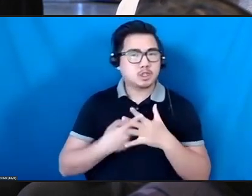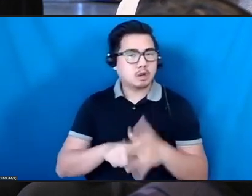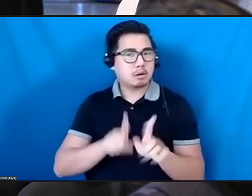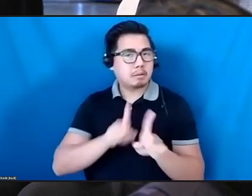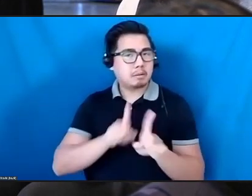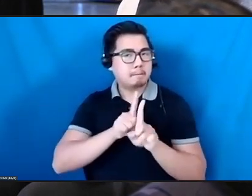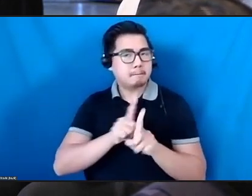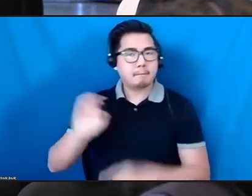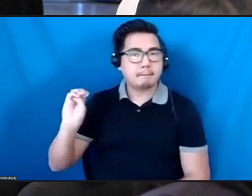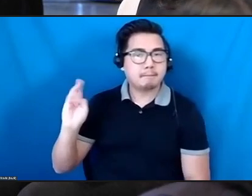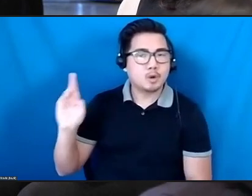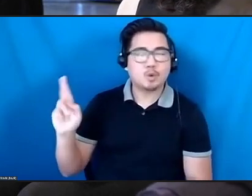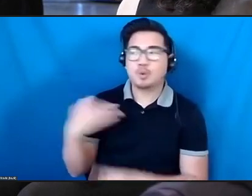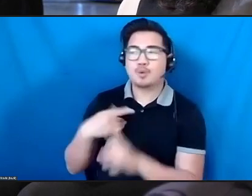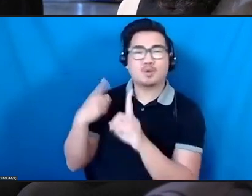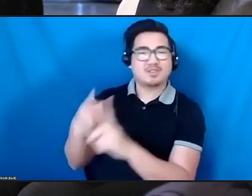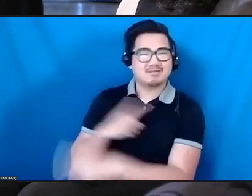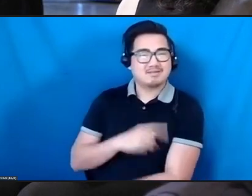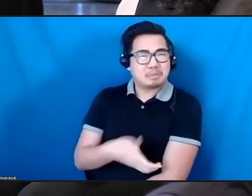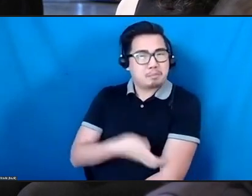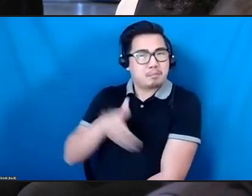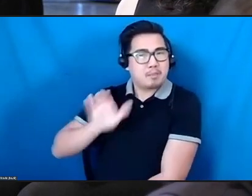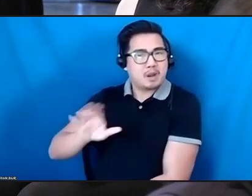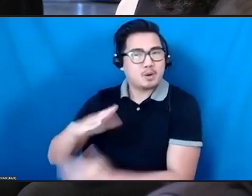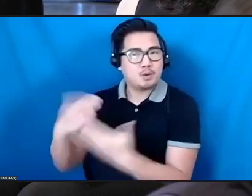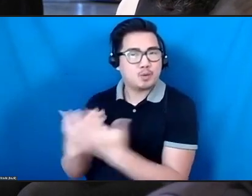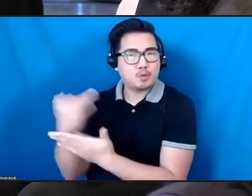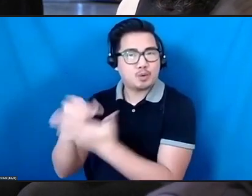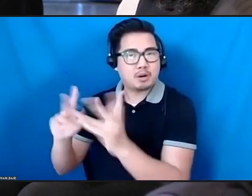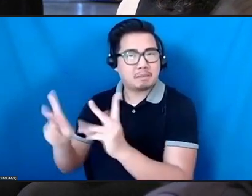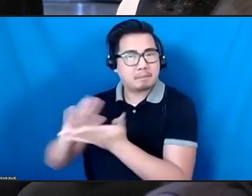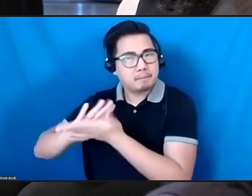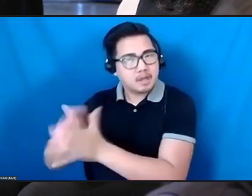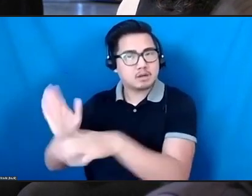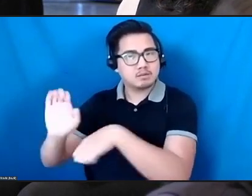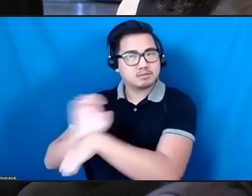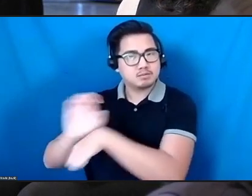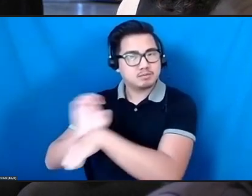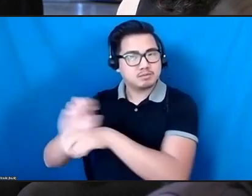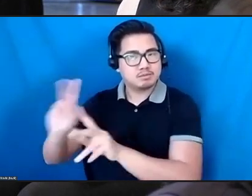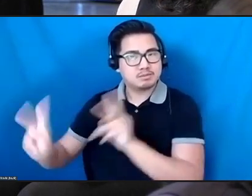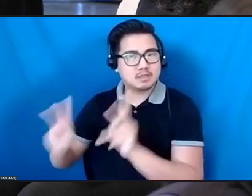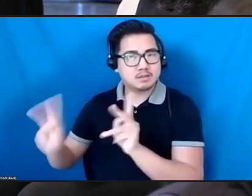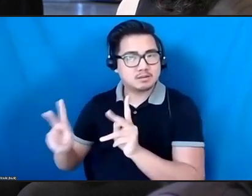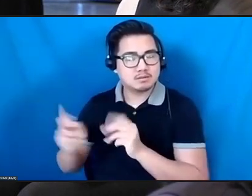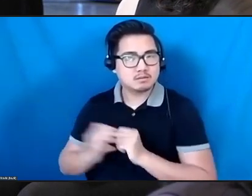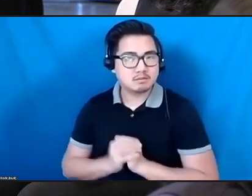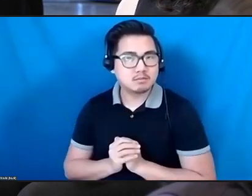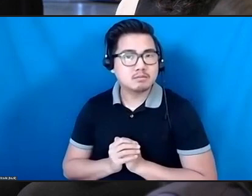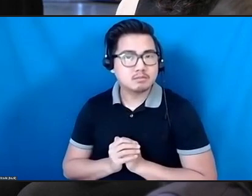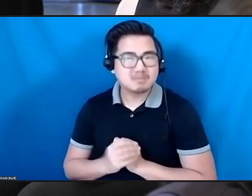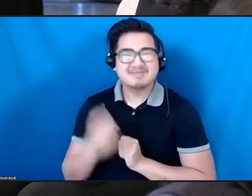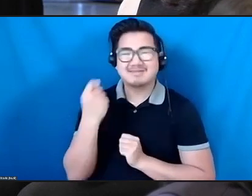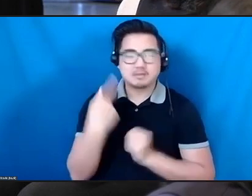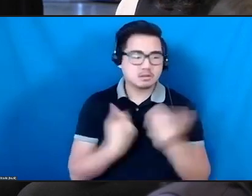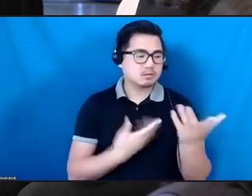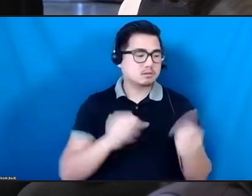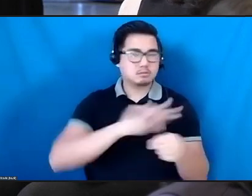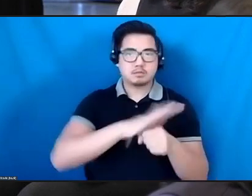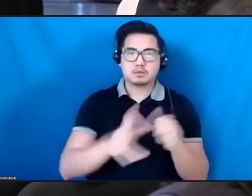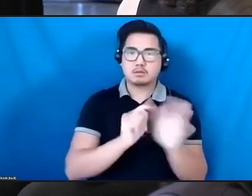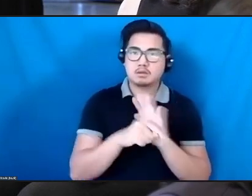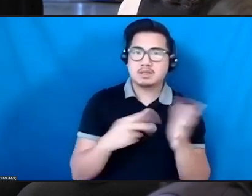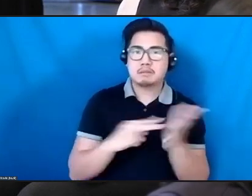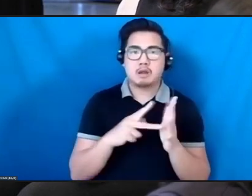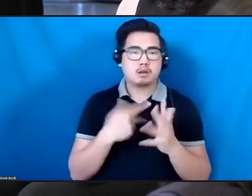artists to become entrepreneurs. And these were fast-tracked by the pandemic, but things that have been in